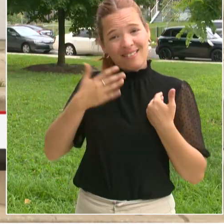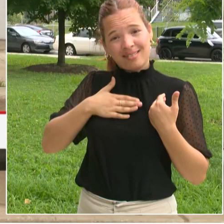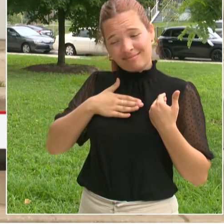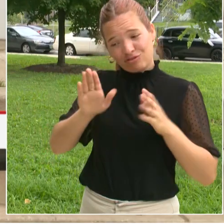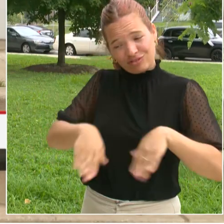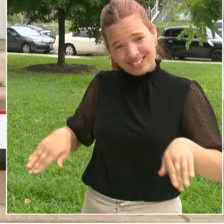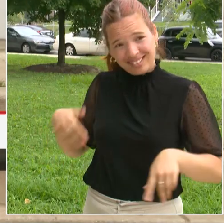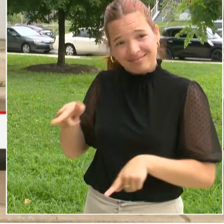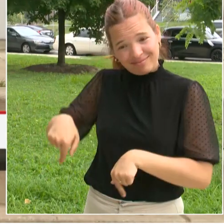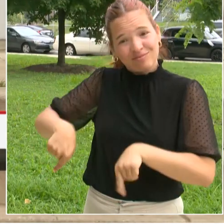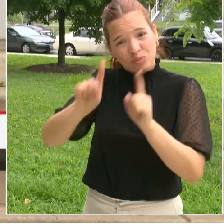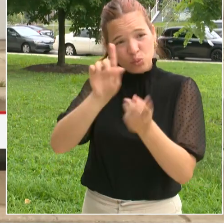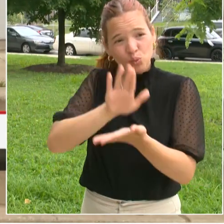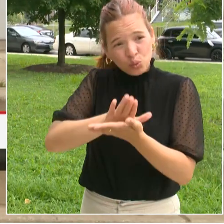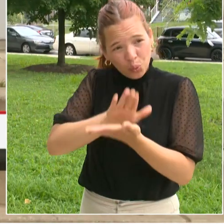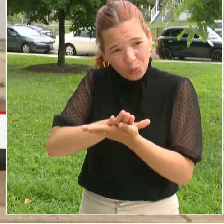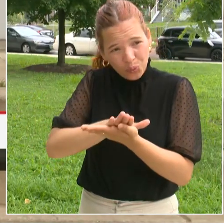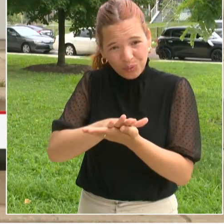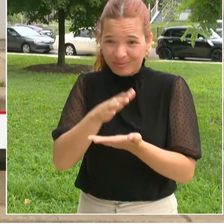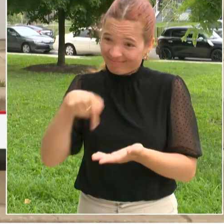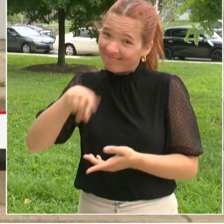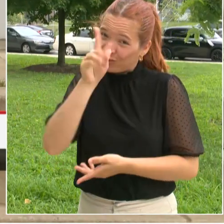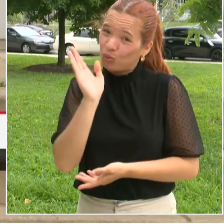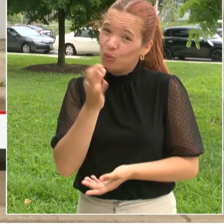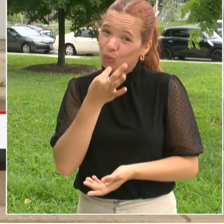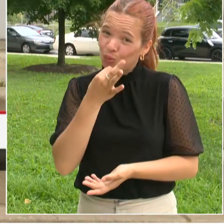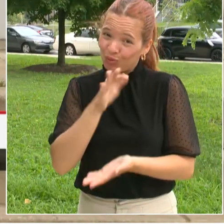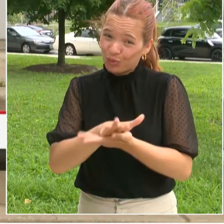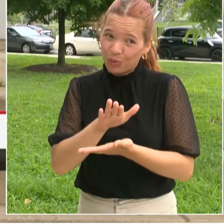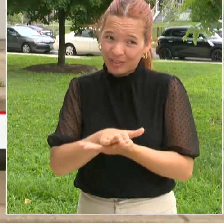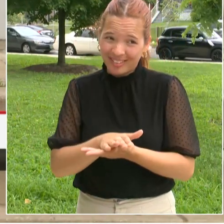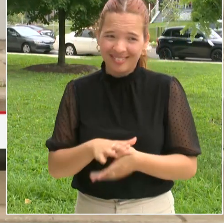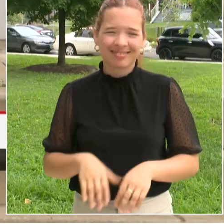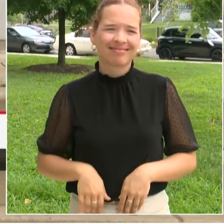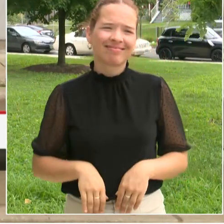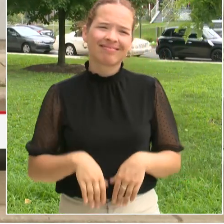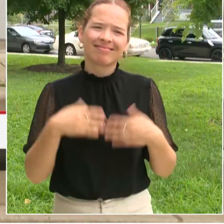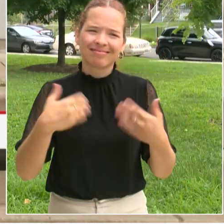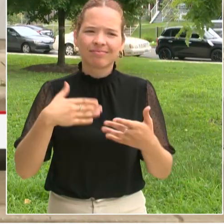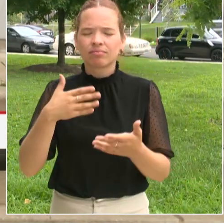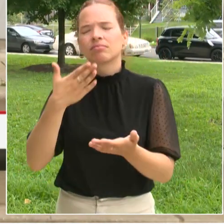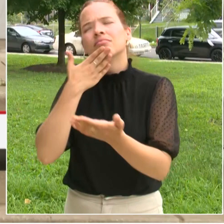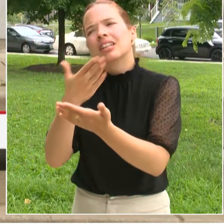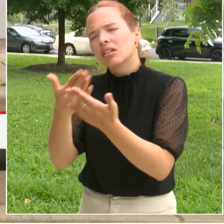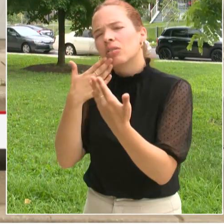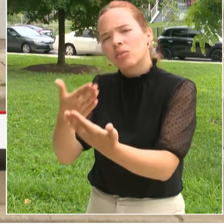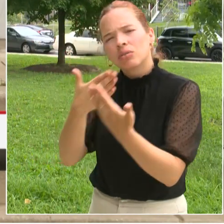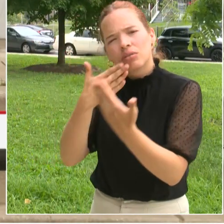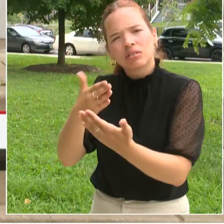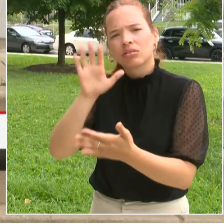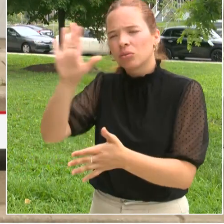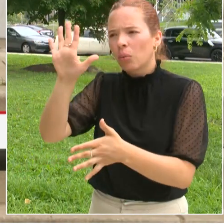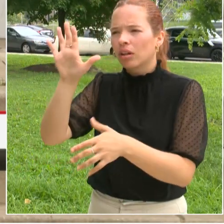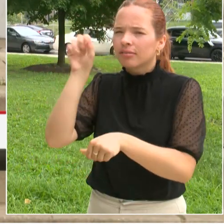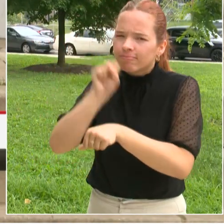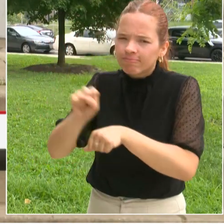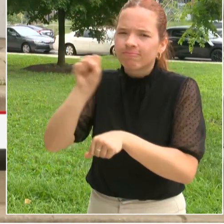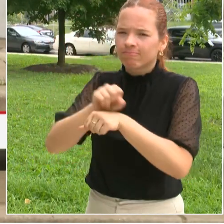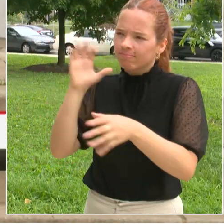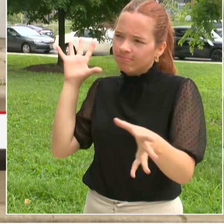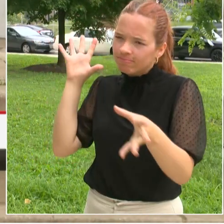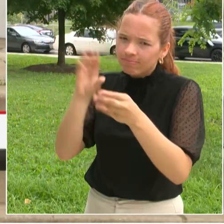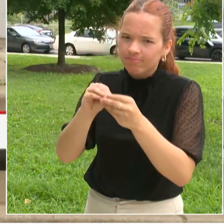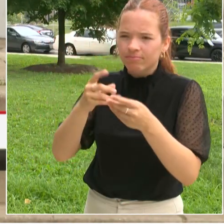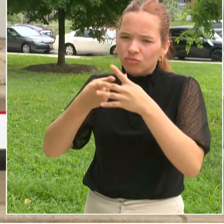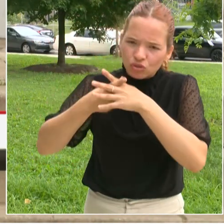your team has done to get us all ready for a strong start of school. We want to ensure that all of our students have everything they need for a